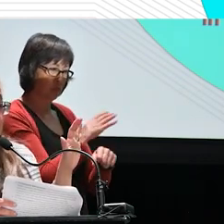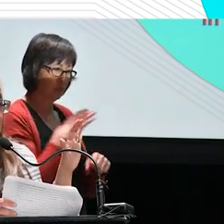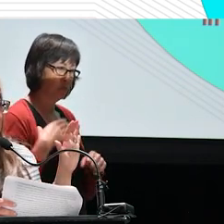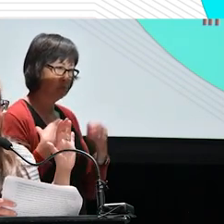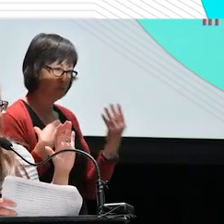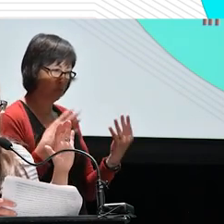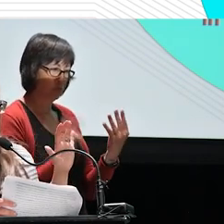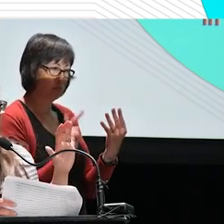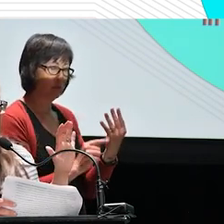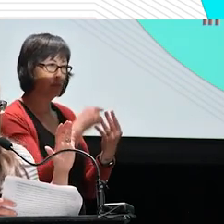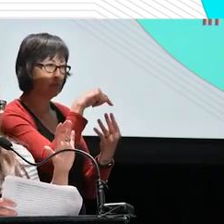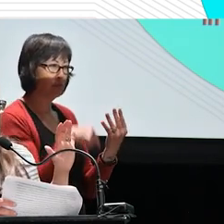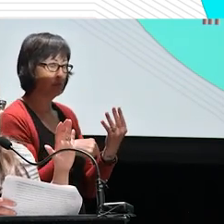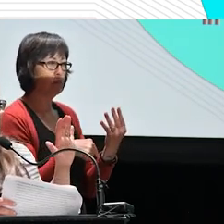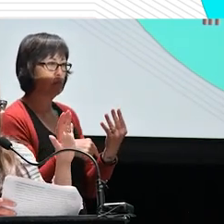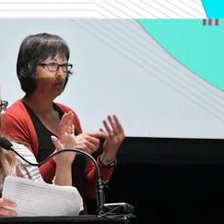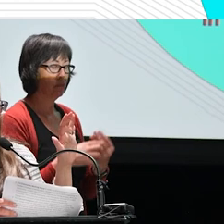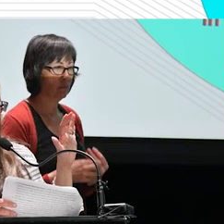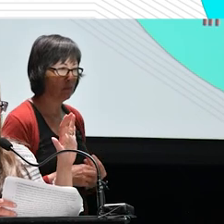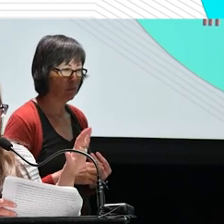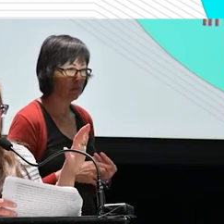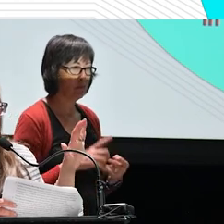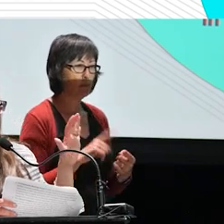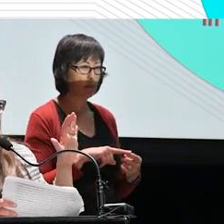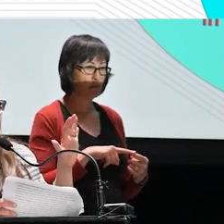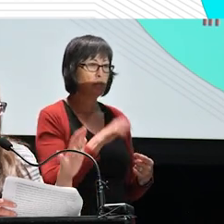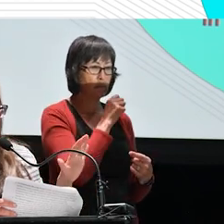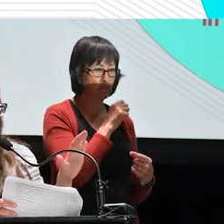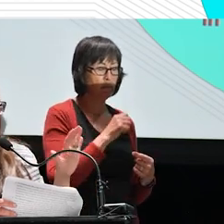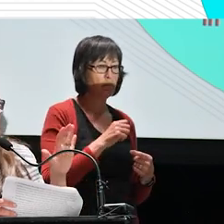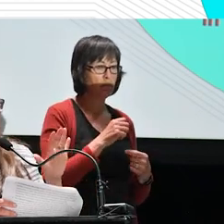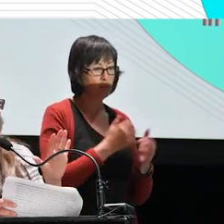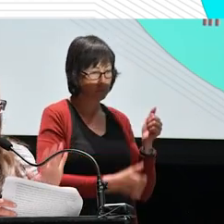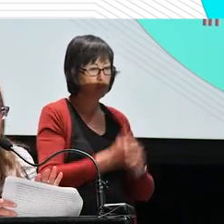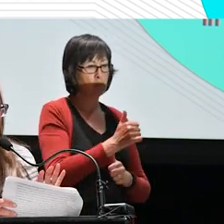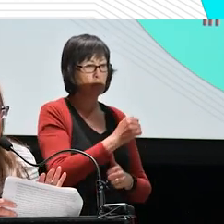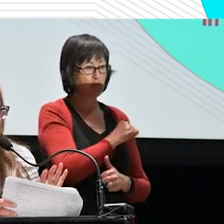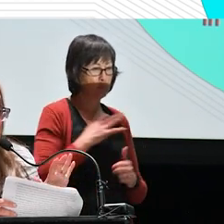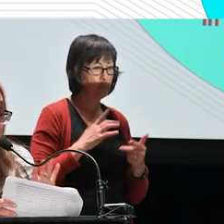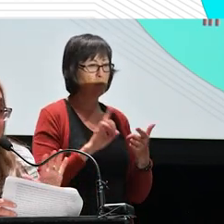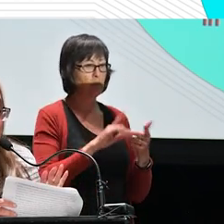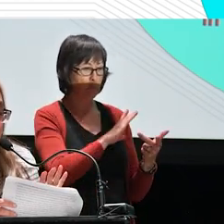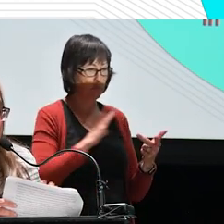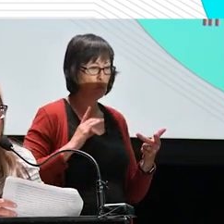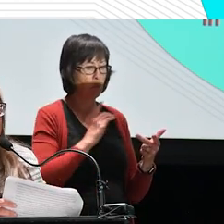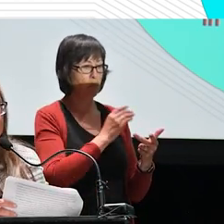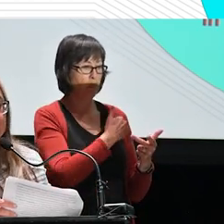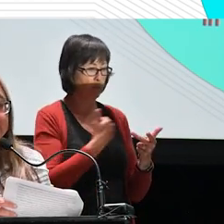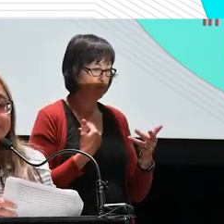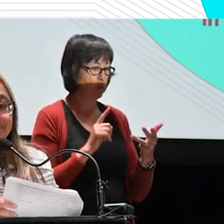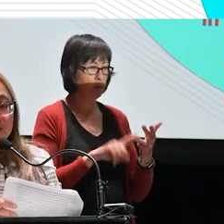that includes the senior staff, board members, and non-board members, community members,